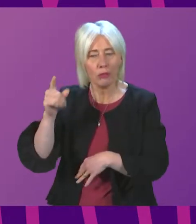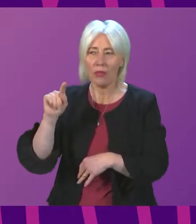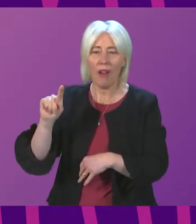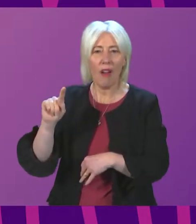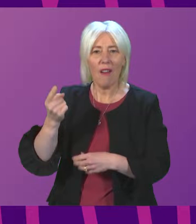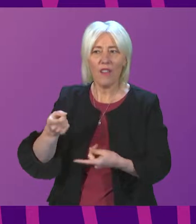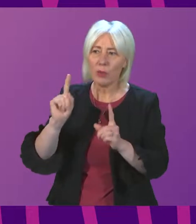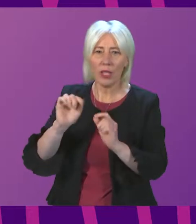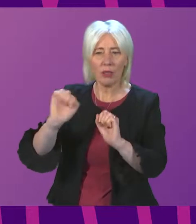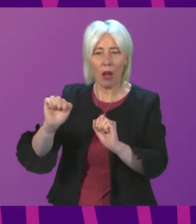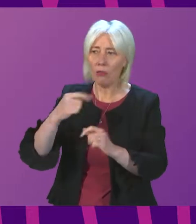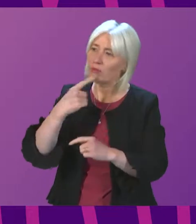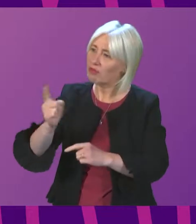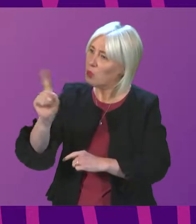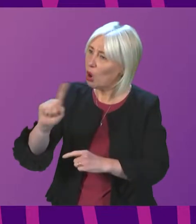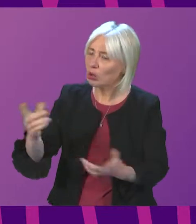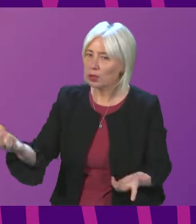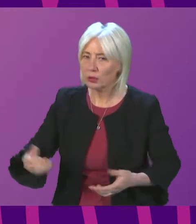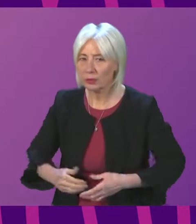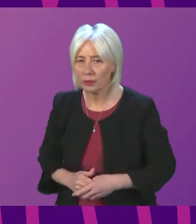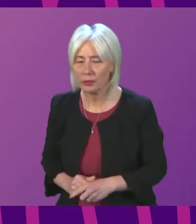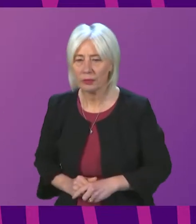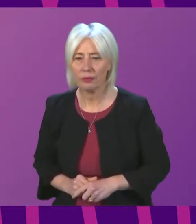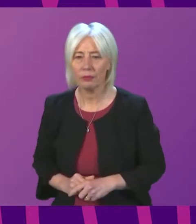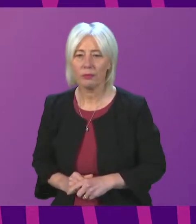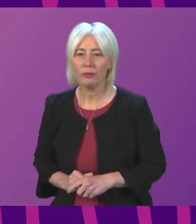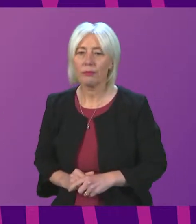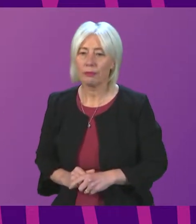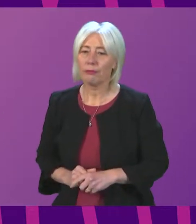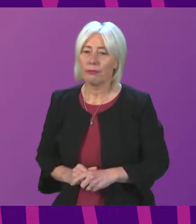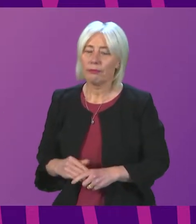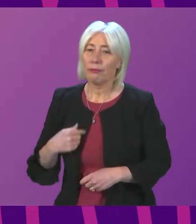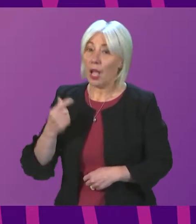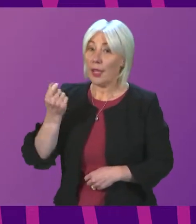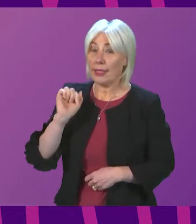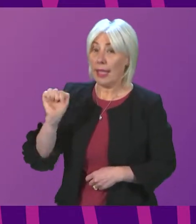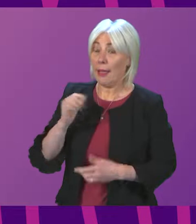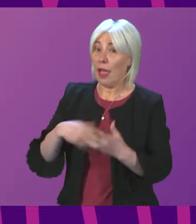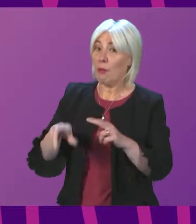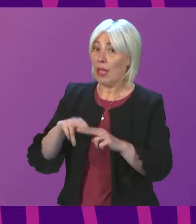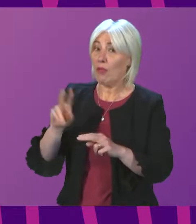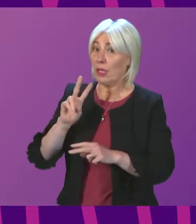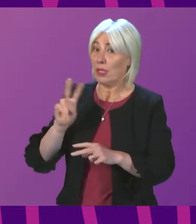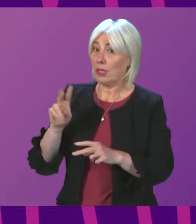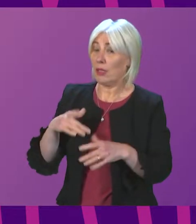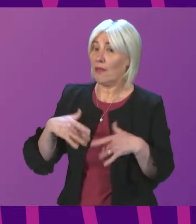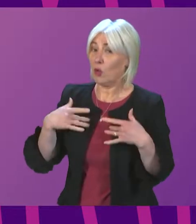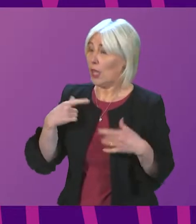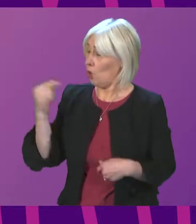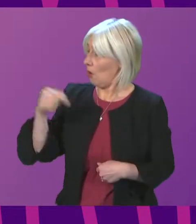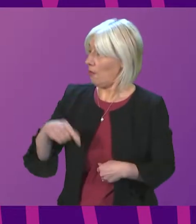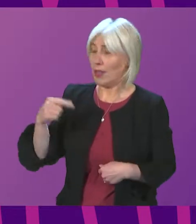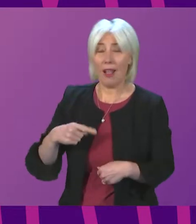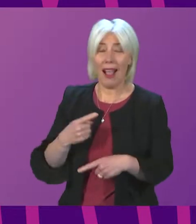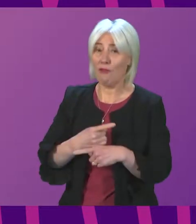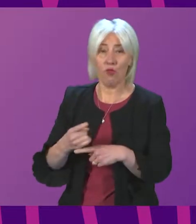your message to this parent? First Minister. I understand the views of that parent. I could come here any week and I could